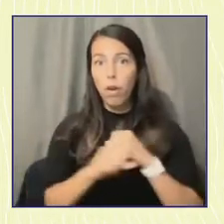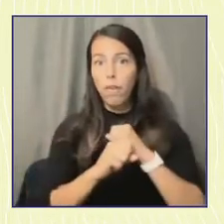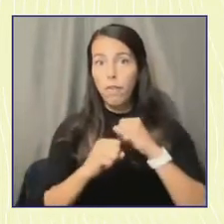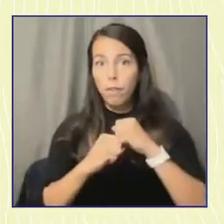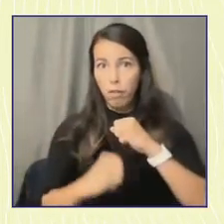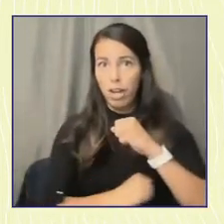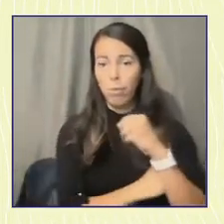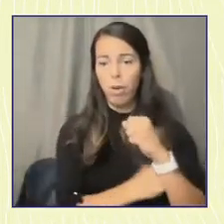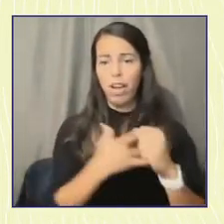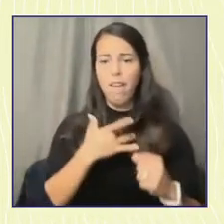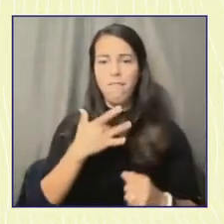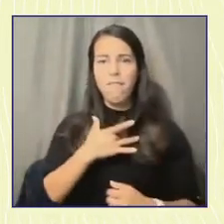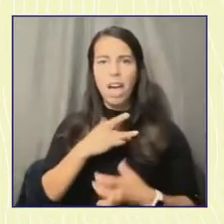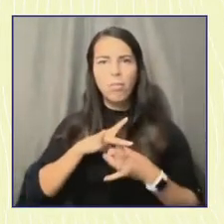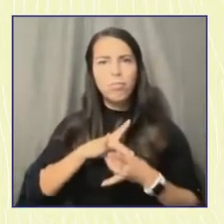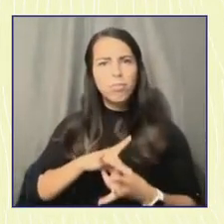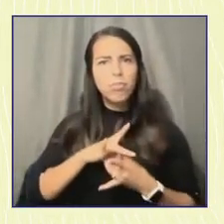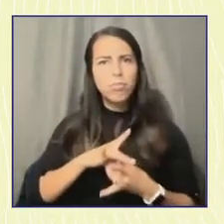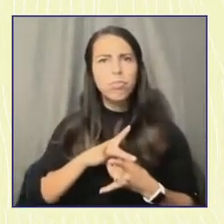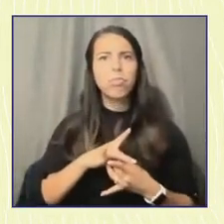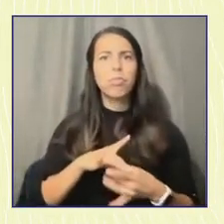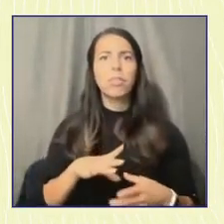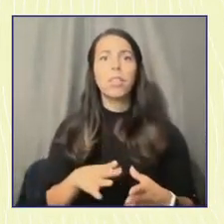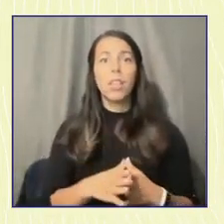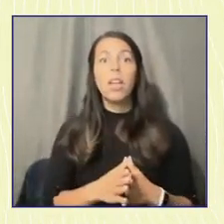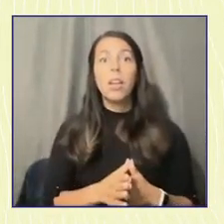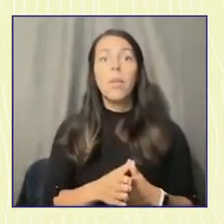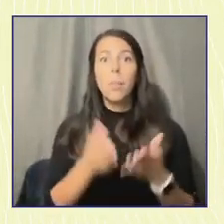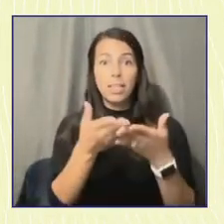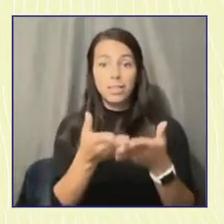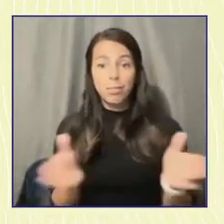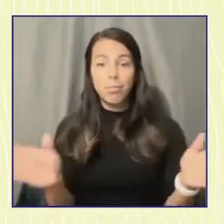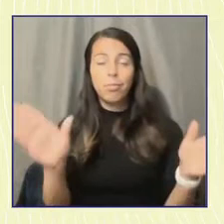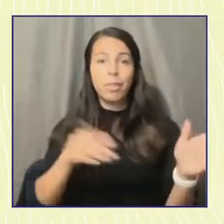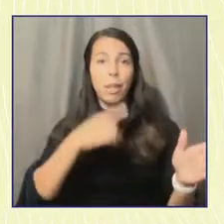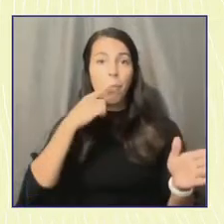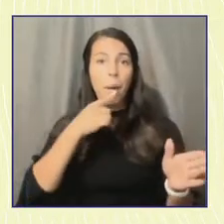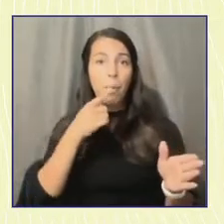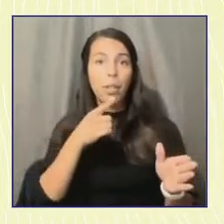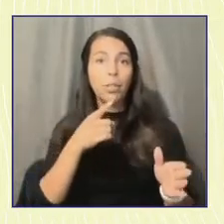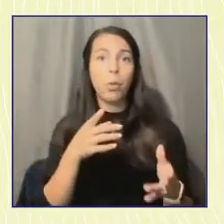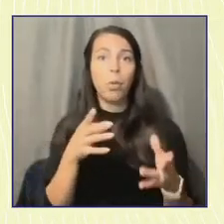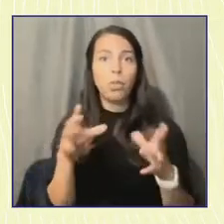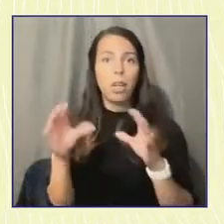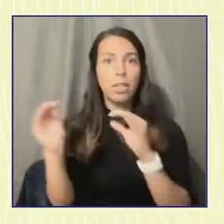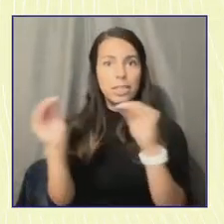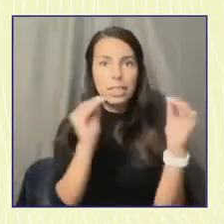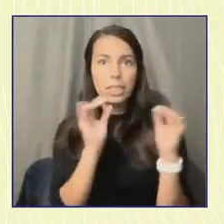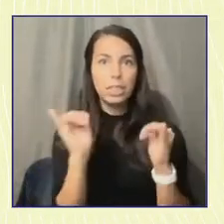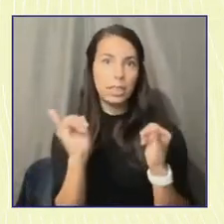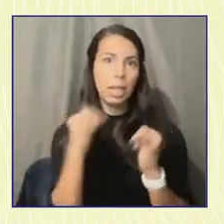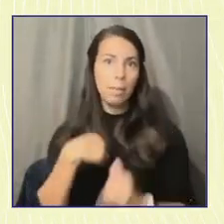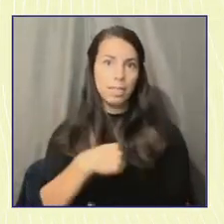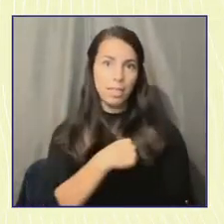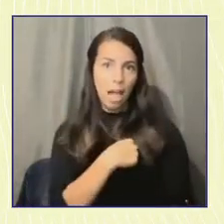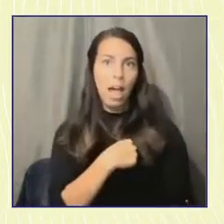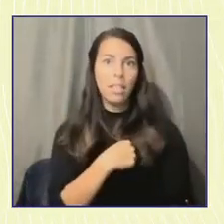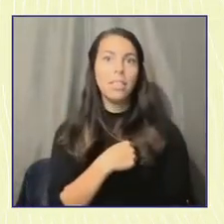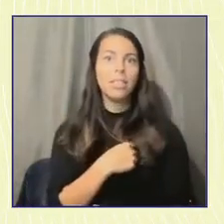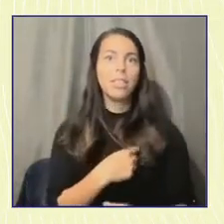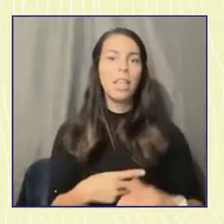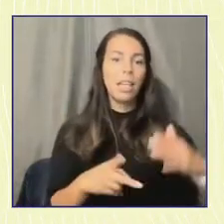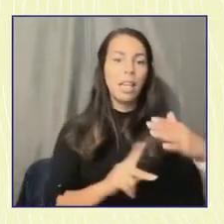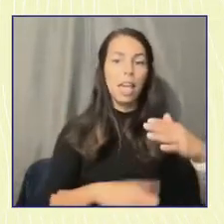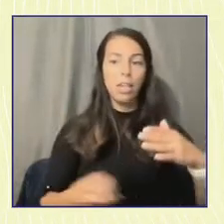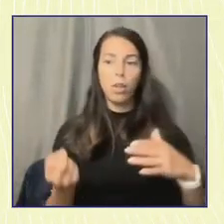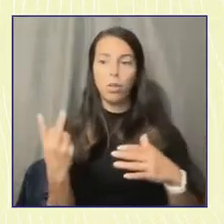network, Democracy Prep Public Schools, is doing with our students. In addition to our tradition of K through 12 get out the vote campaigns,